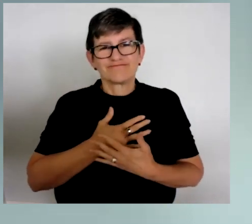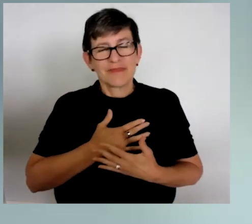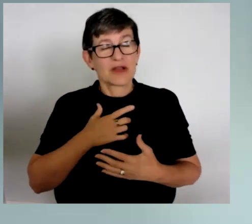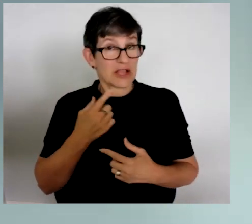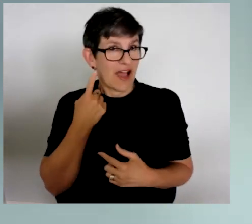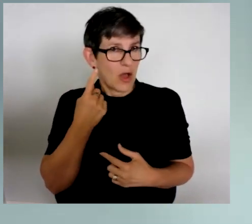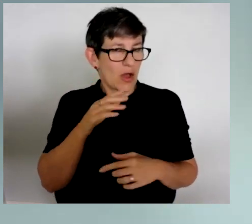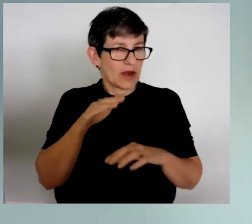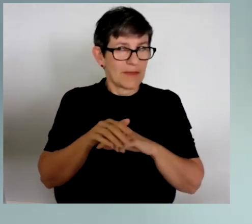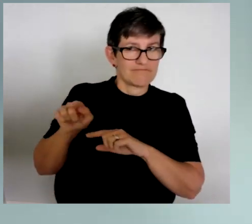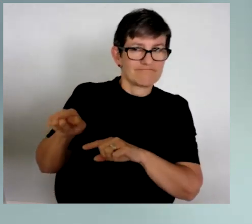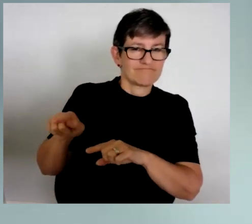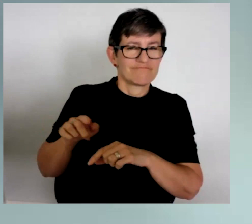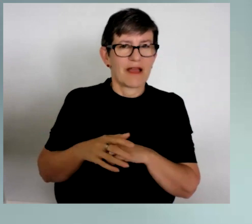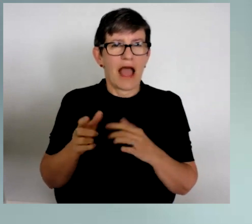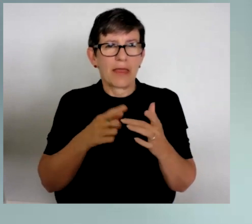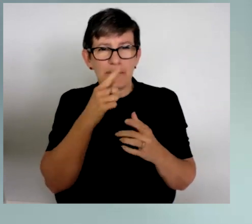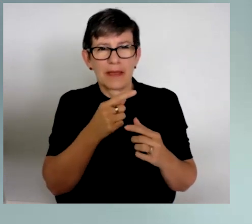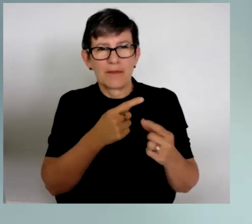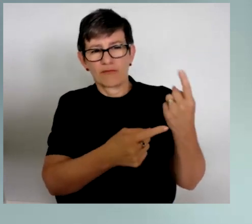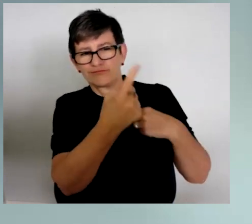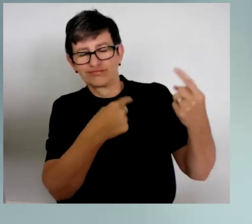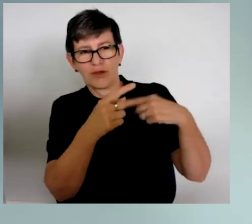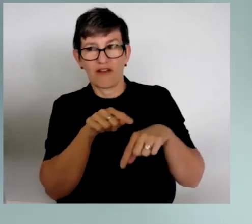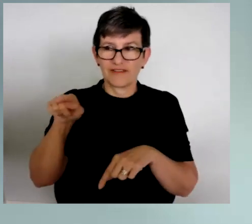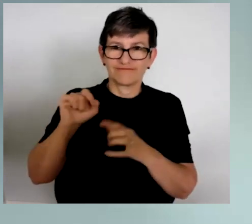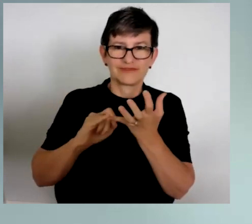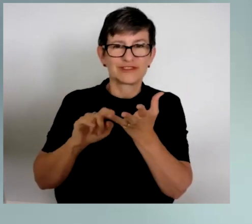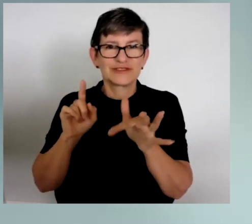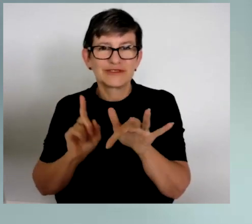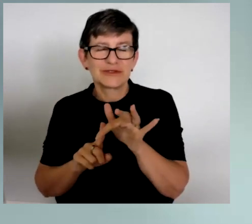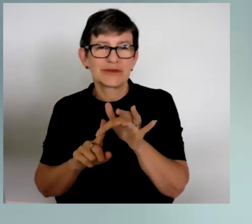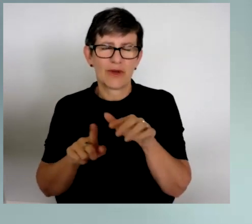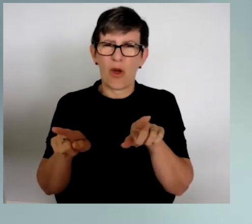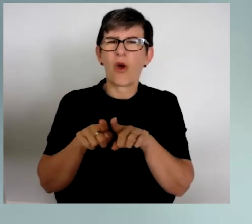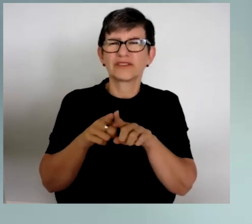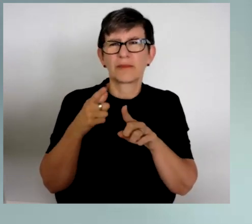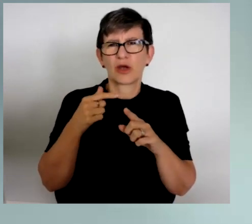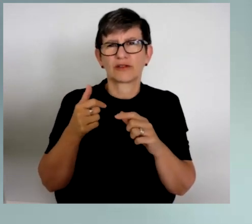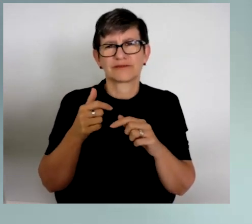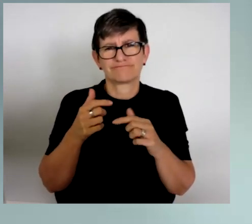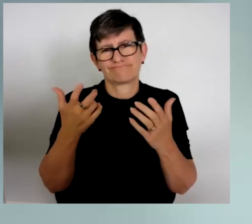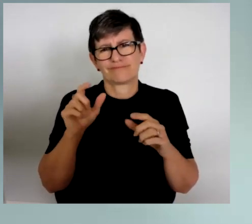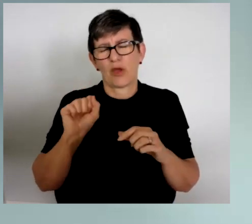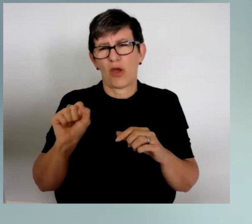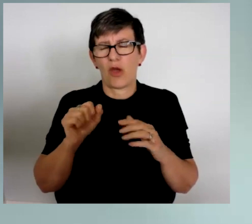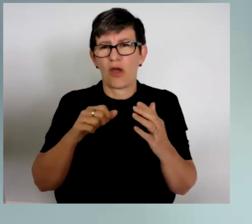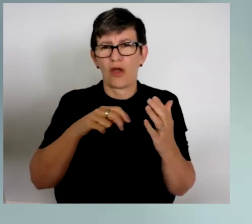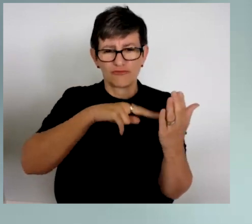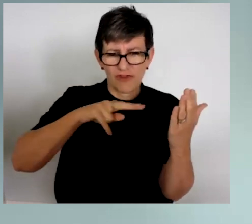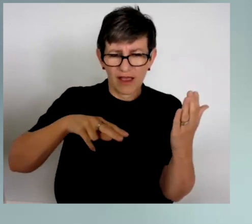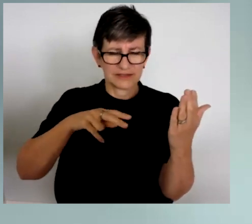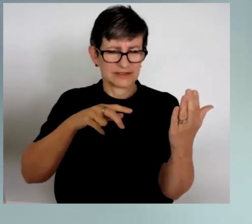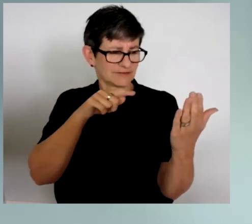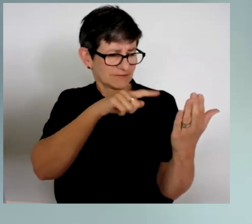legacy through other people and also through what's been written about Sue since her